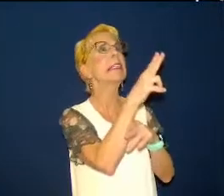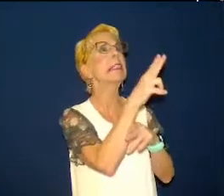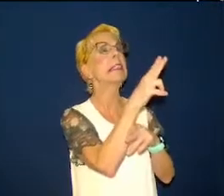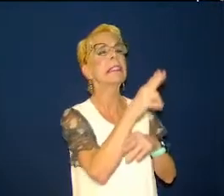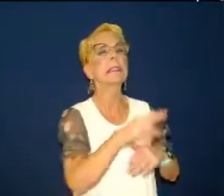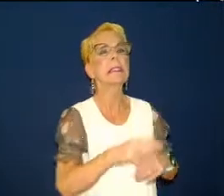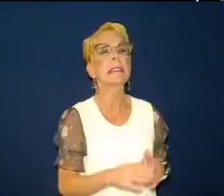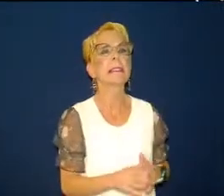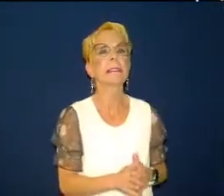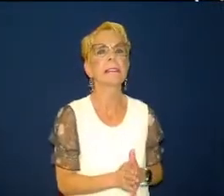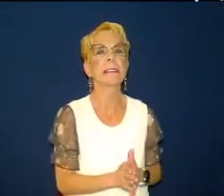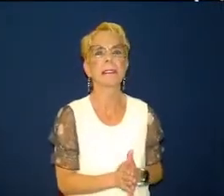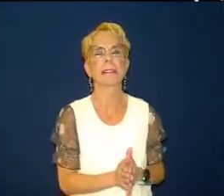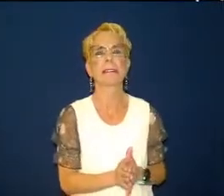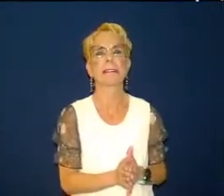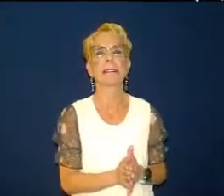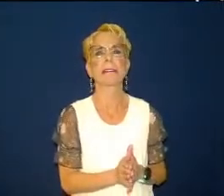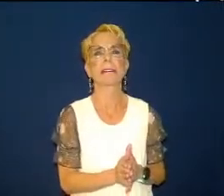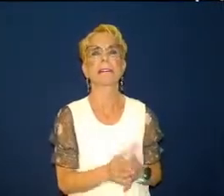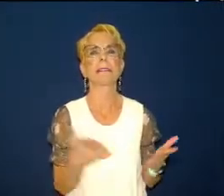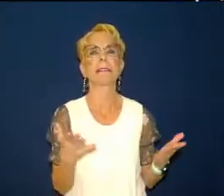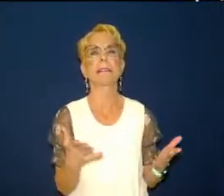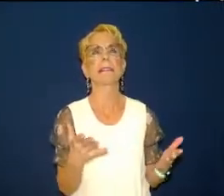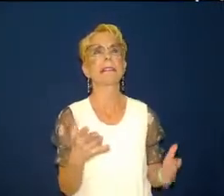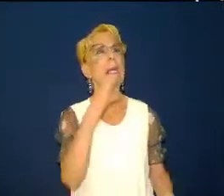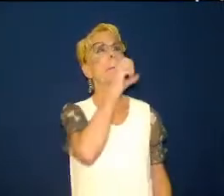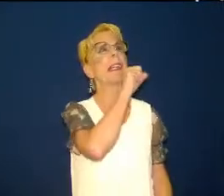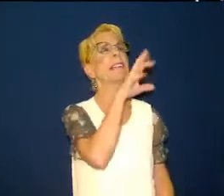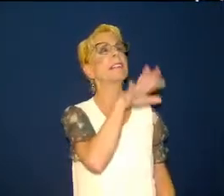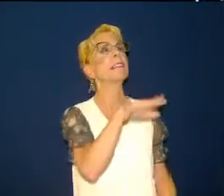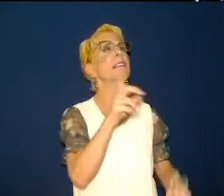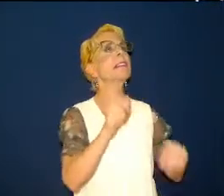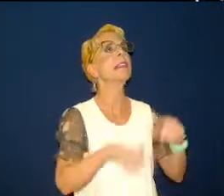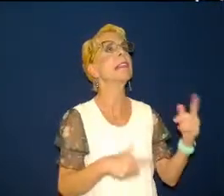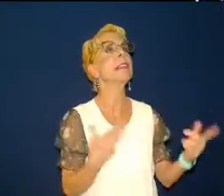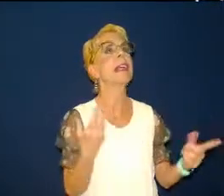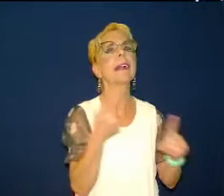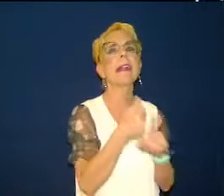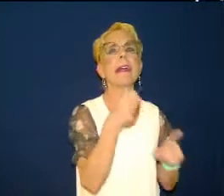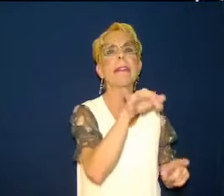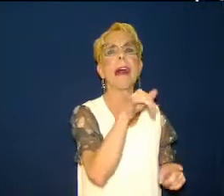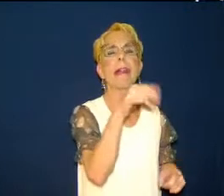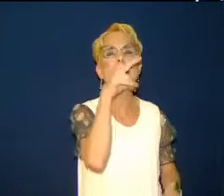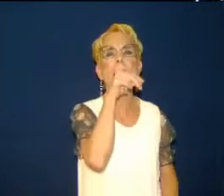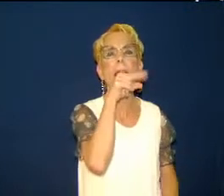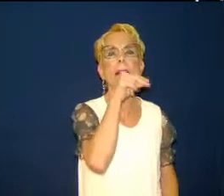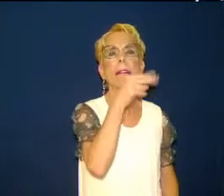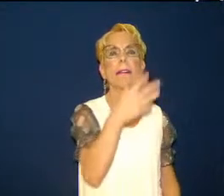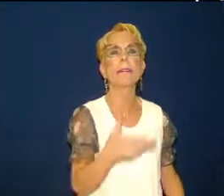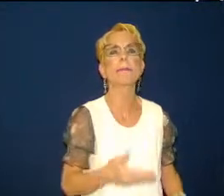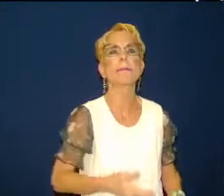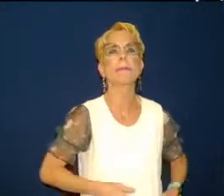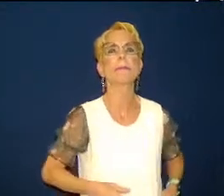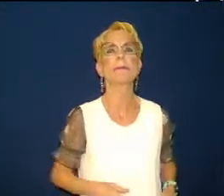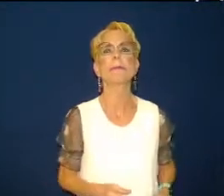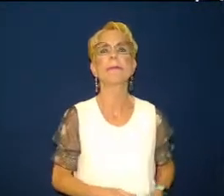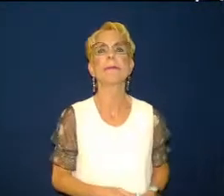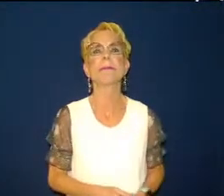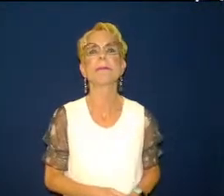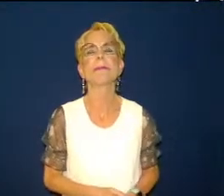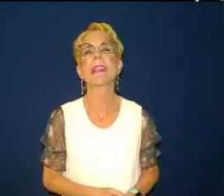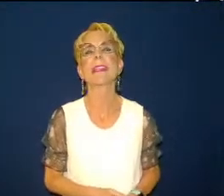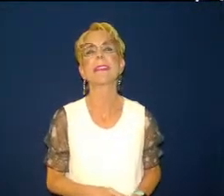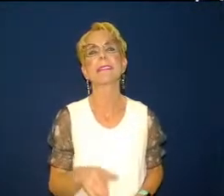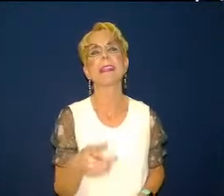just kept on flying and you know what bear bryant said he said boys looky there he said right there you're seeing a miracle there flies a bunch of dead